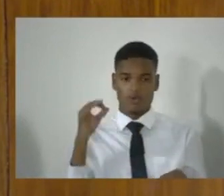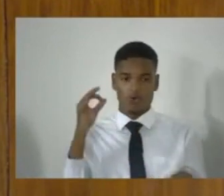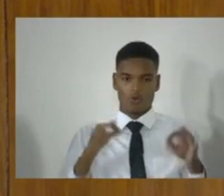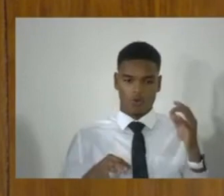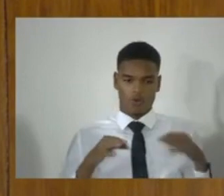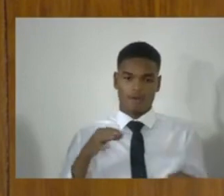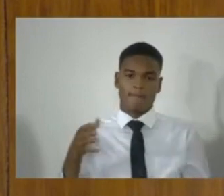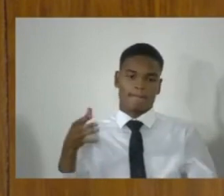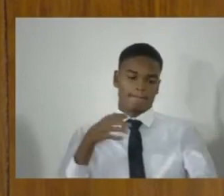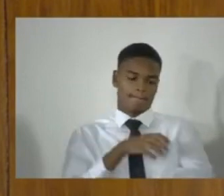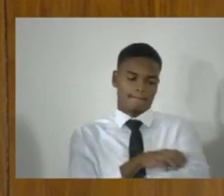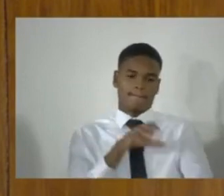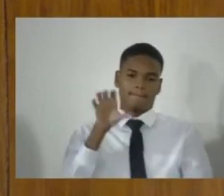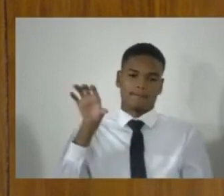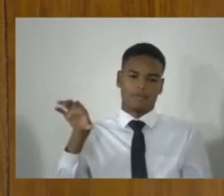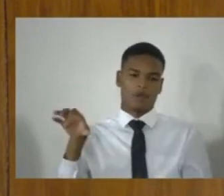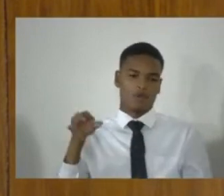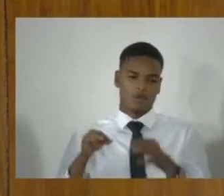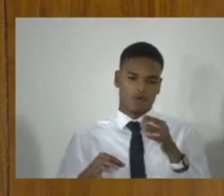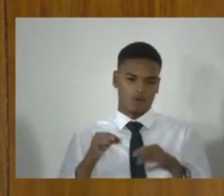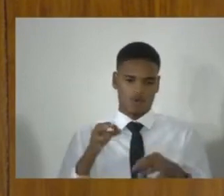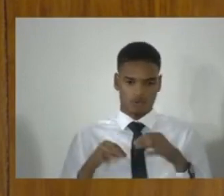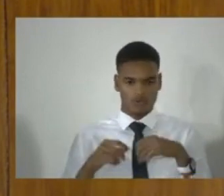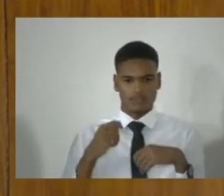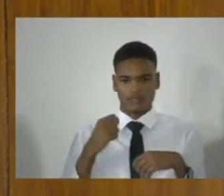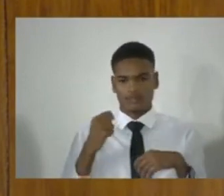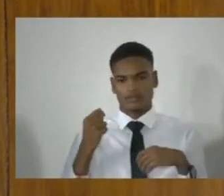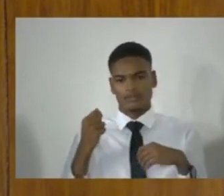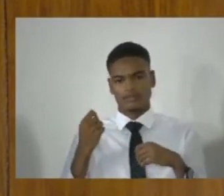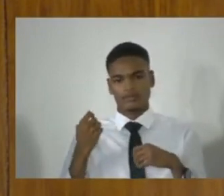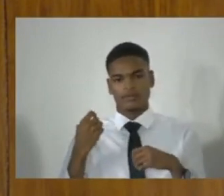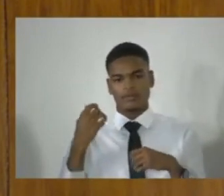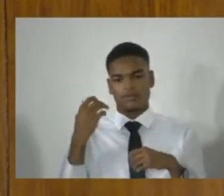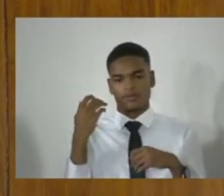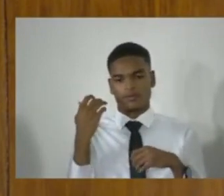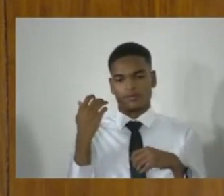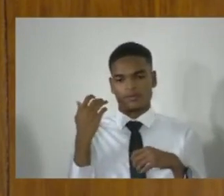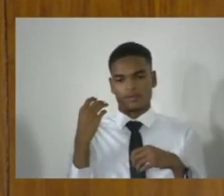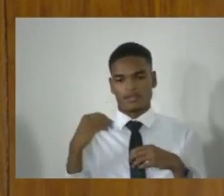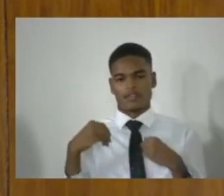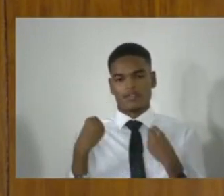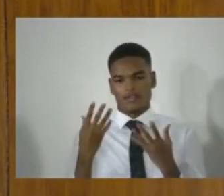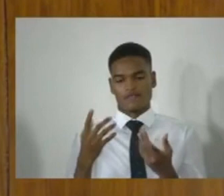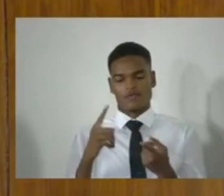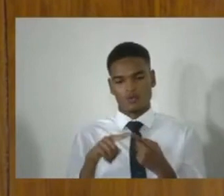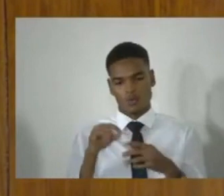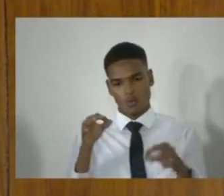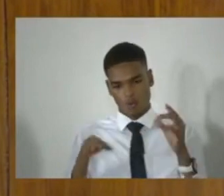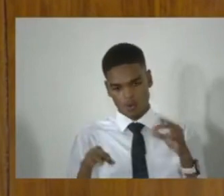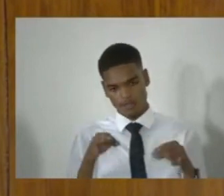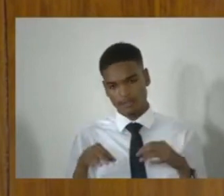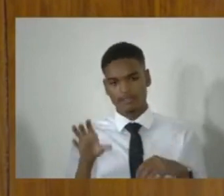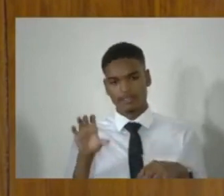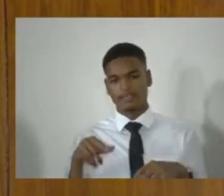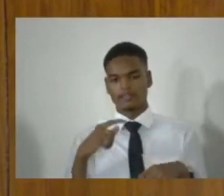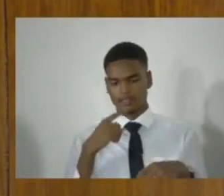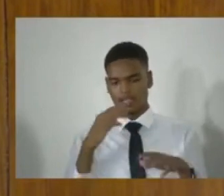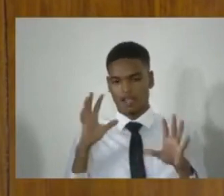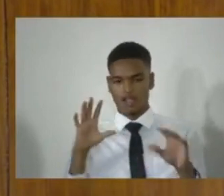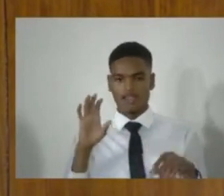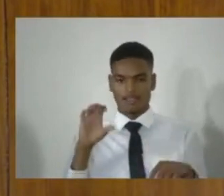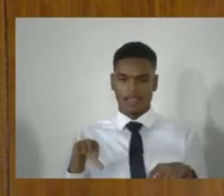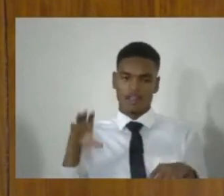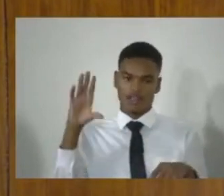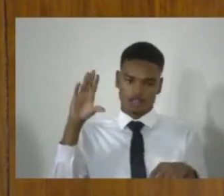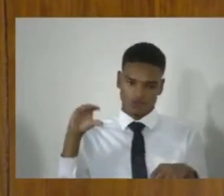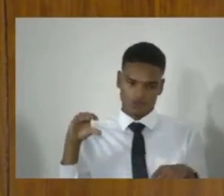empowered. It was not mandated. It was a discretionary facility given to the court, that the court could give a discount on